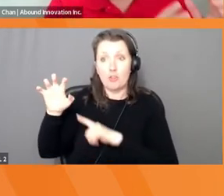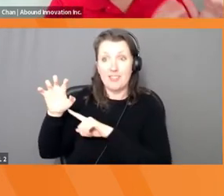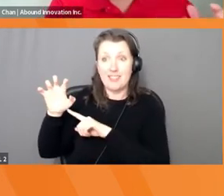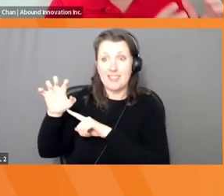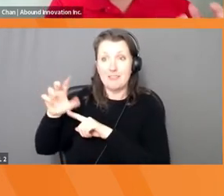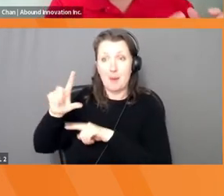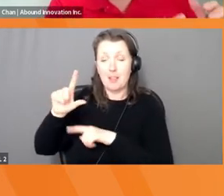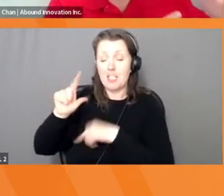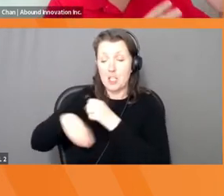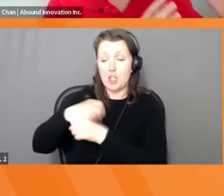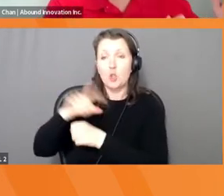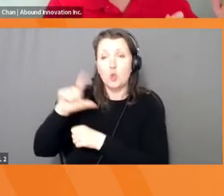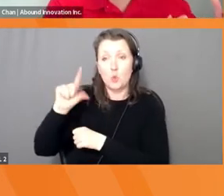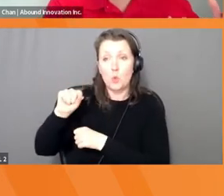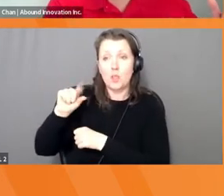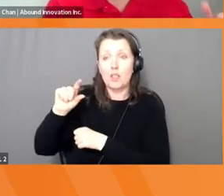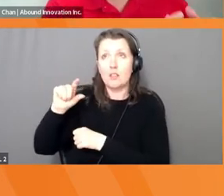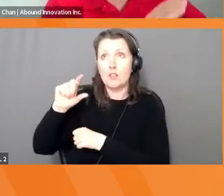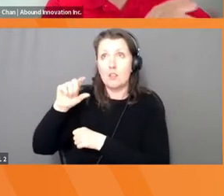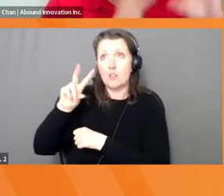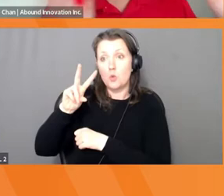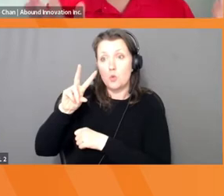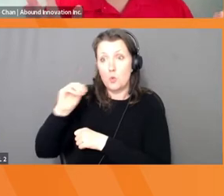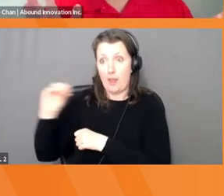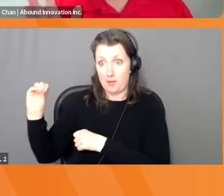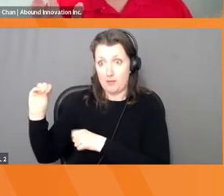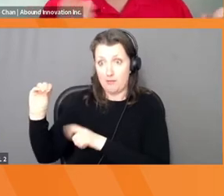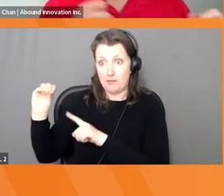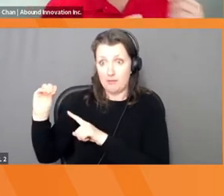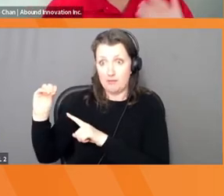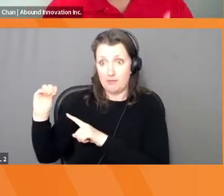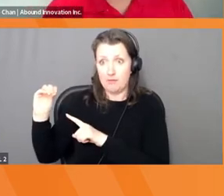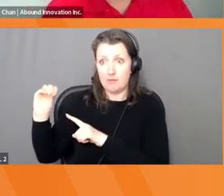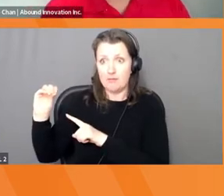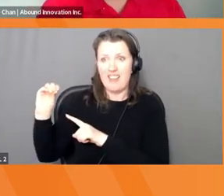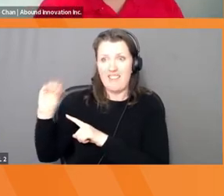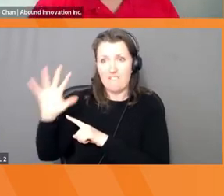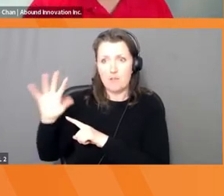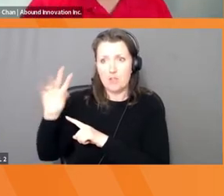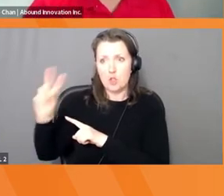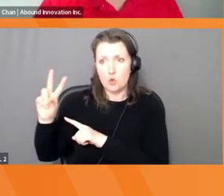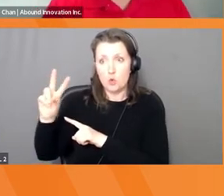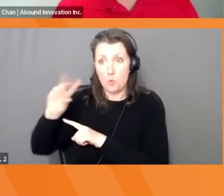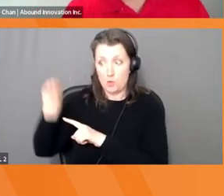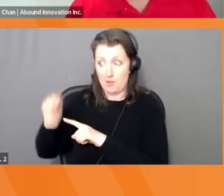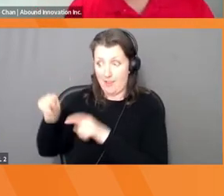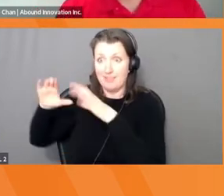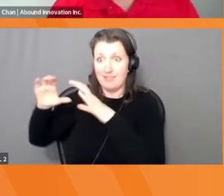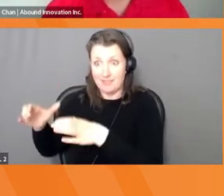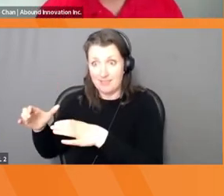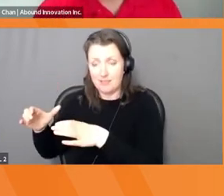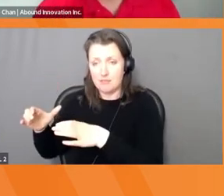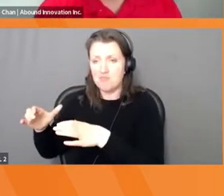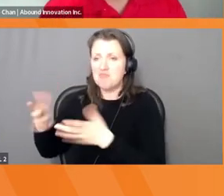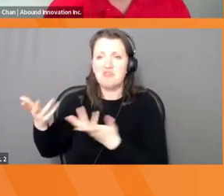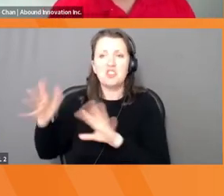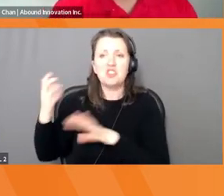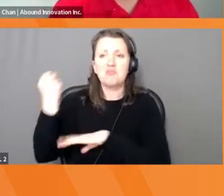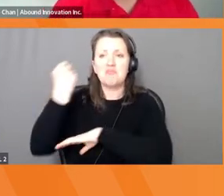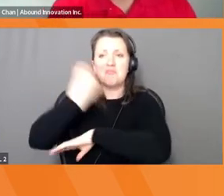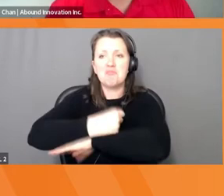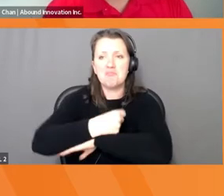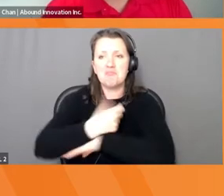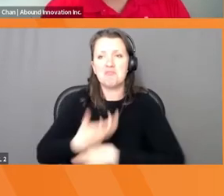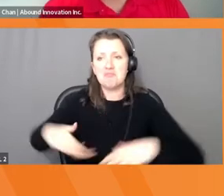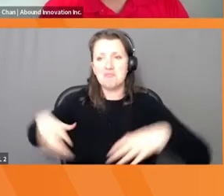the Fortune 500 companies from just 22 years ago, gone. And the average age of a Fortune 500 brand 50 years ago